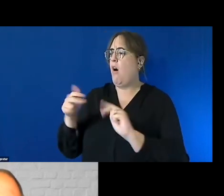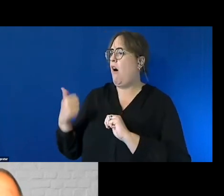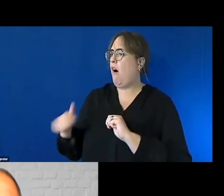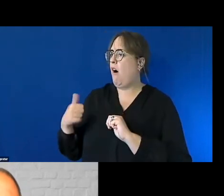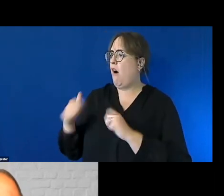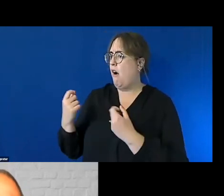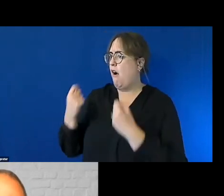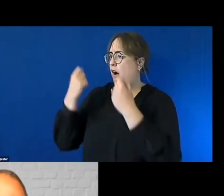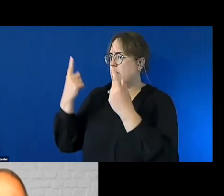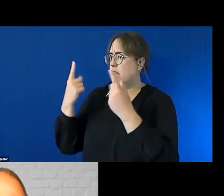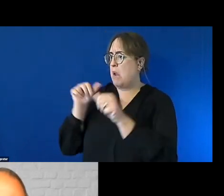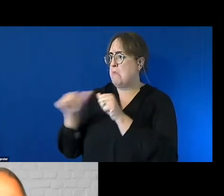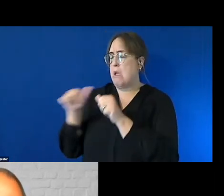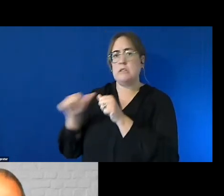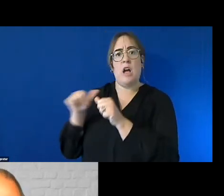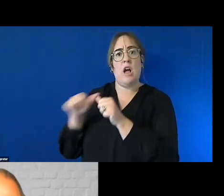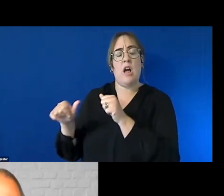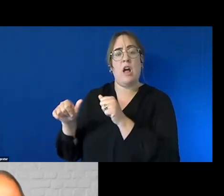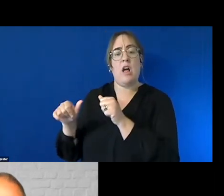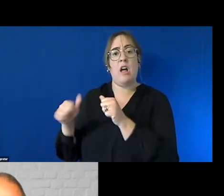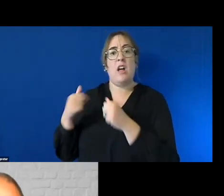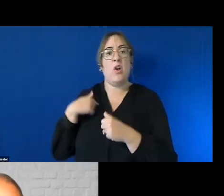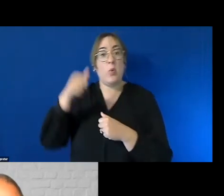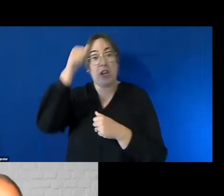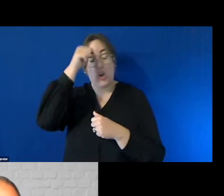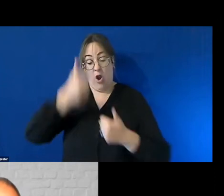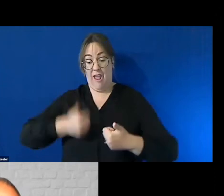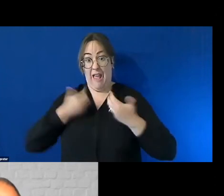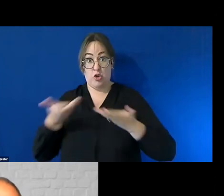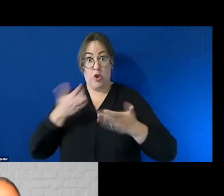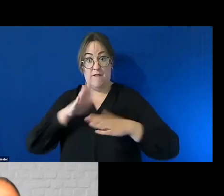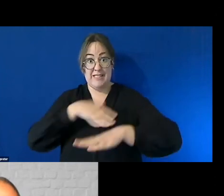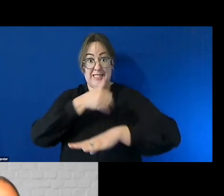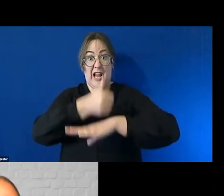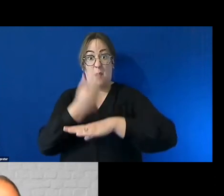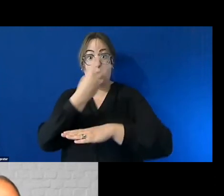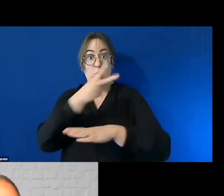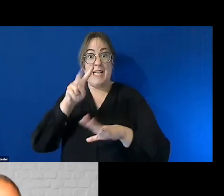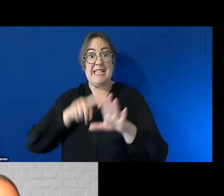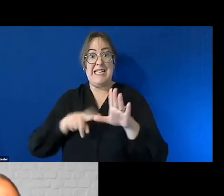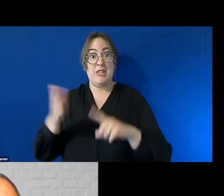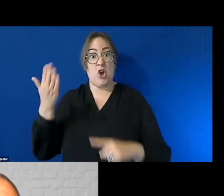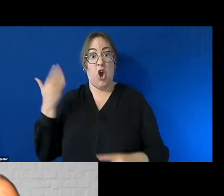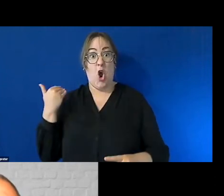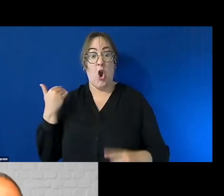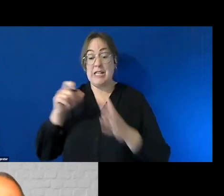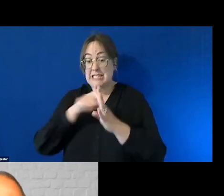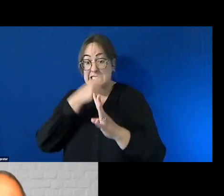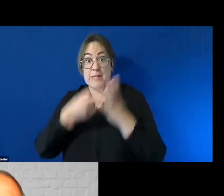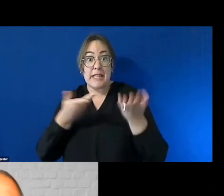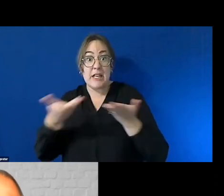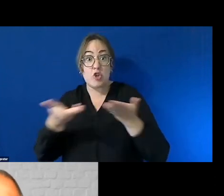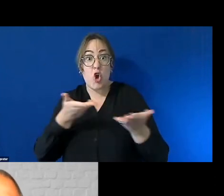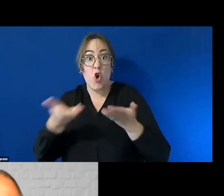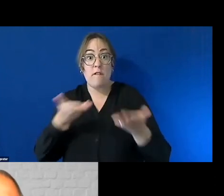um you know when clean four started 20 years ago disability services it was it was very very tough